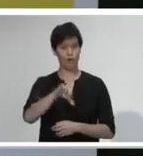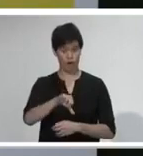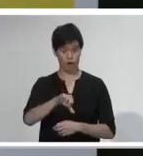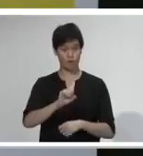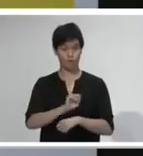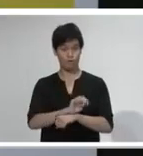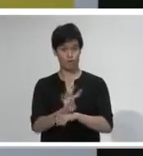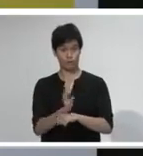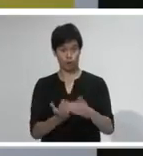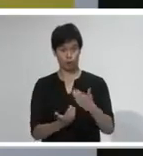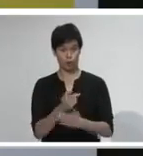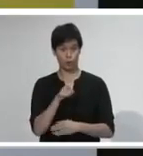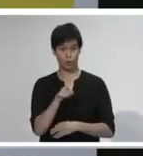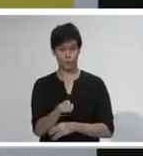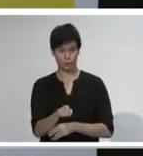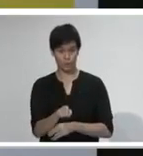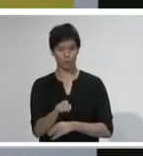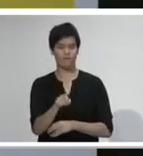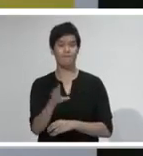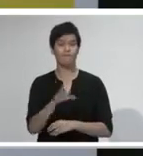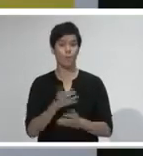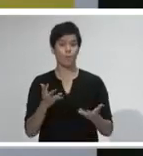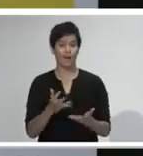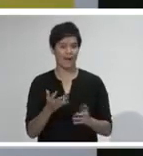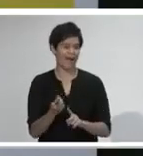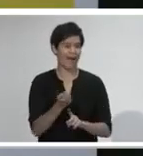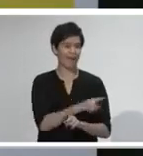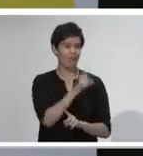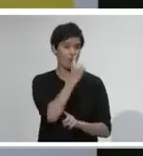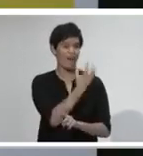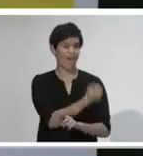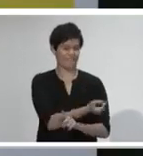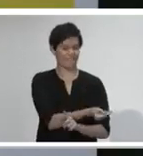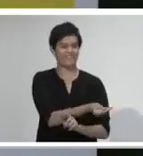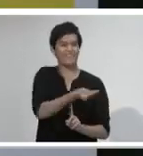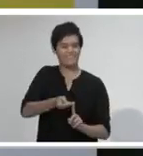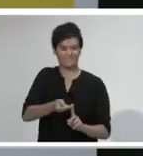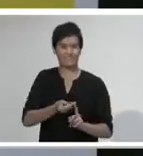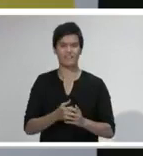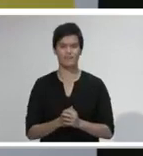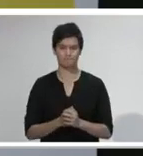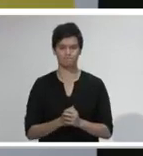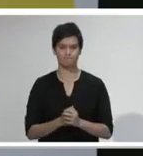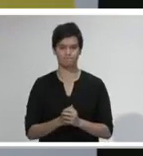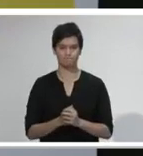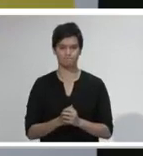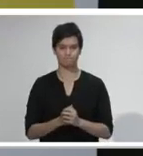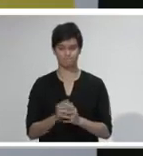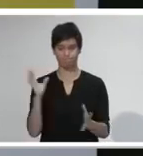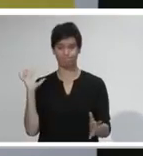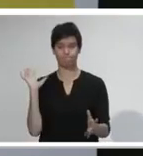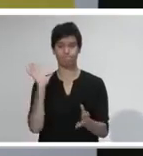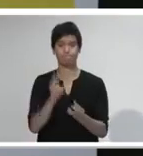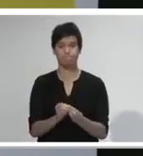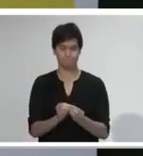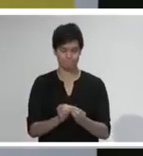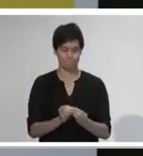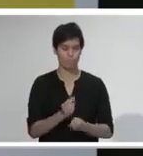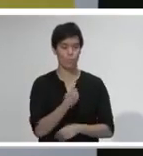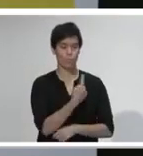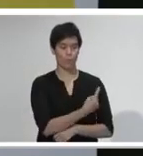to confirmed cases, and the new total of combined confirmed and probable cases in New Zealand is 1